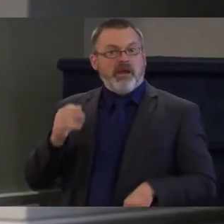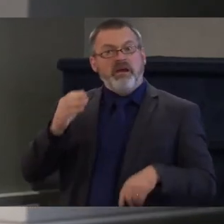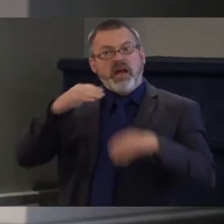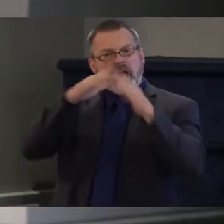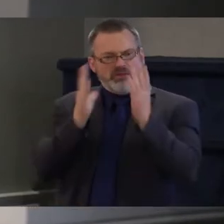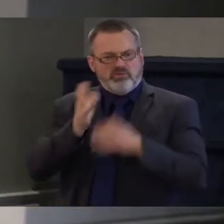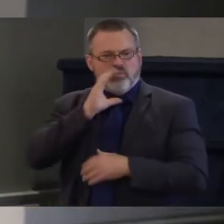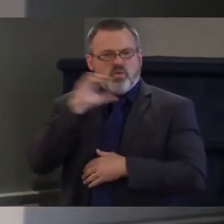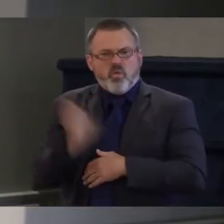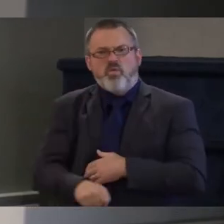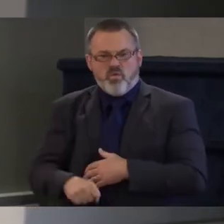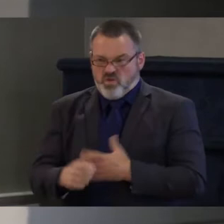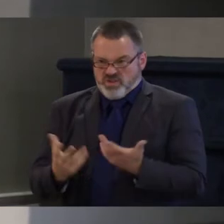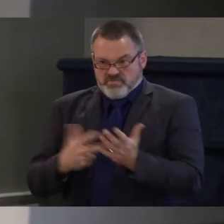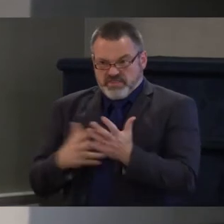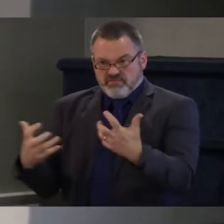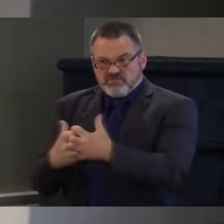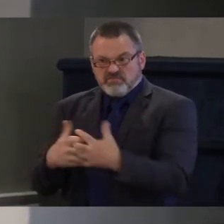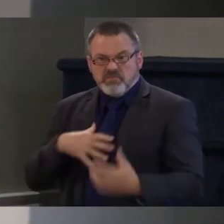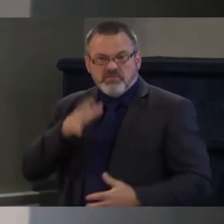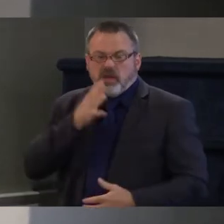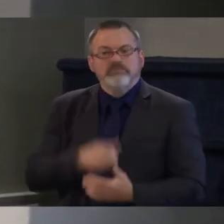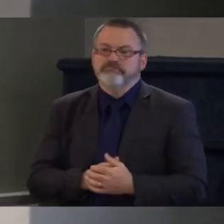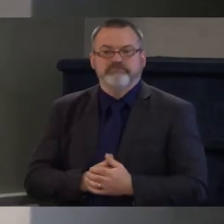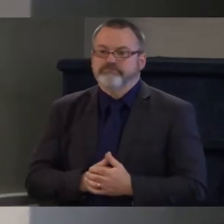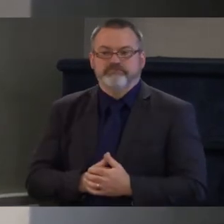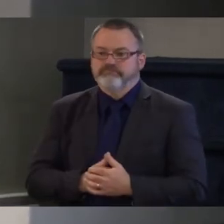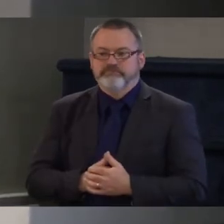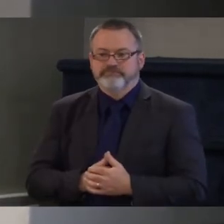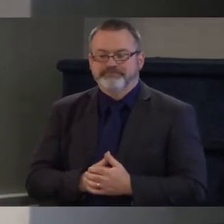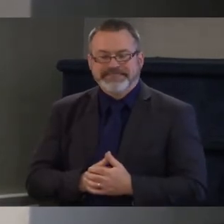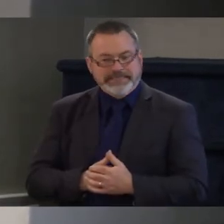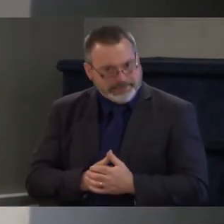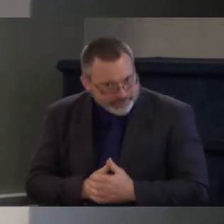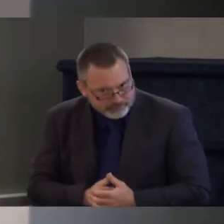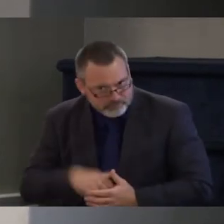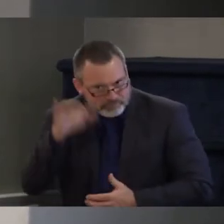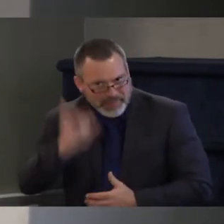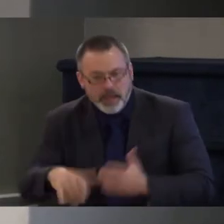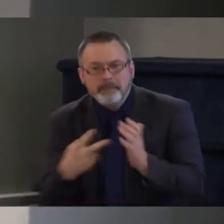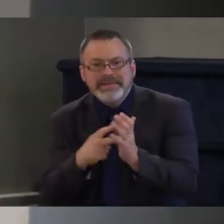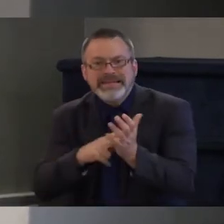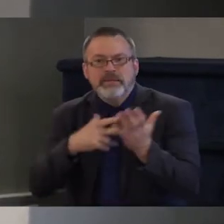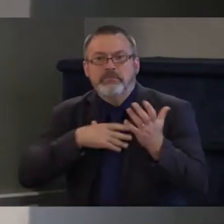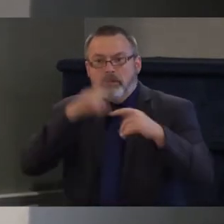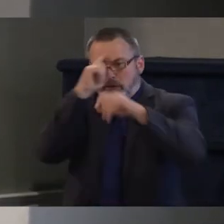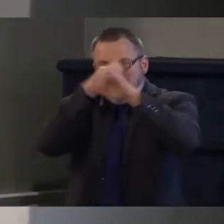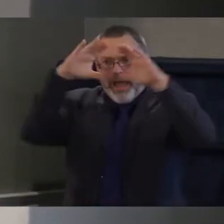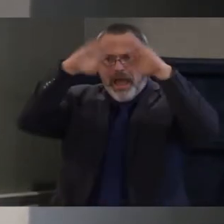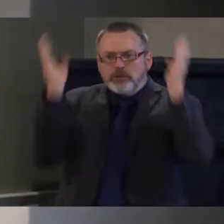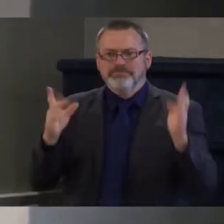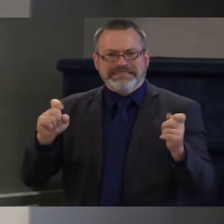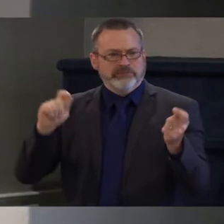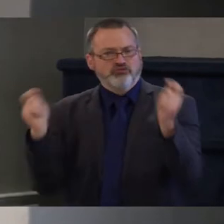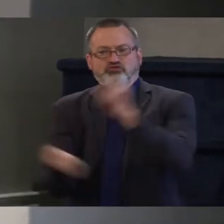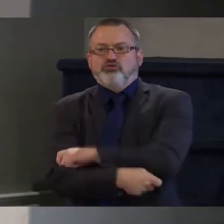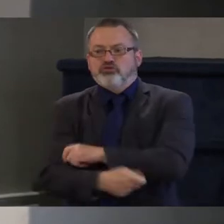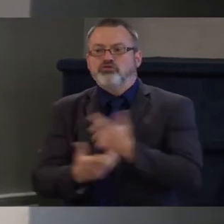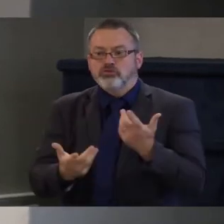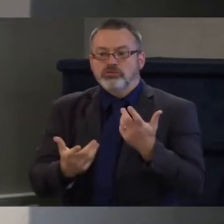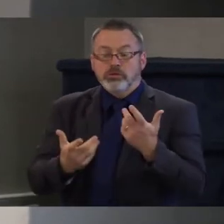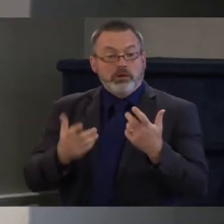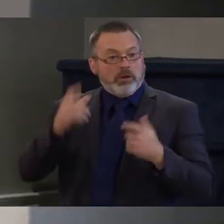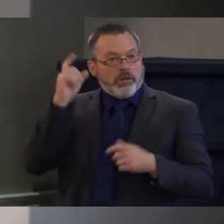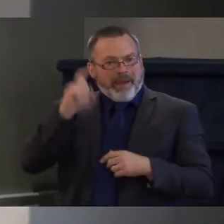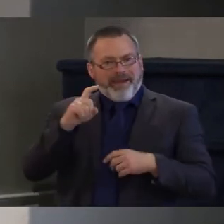respect. So when we talk about housing, and when I think about housing today, one, of course we need to invest in water and sewers that we can build.